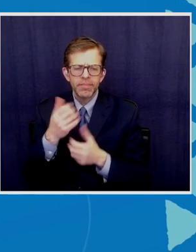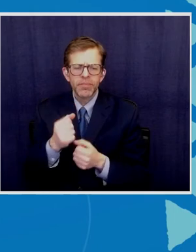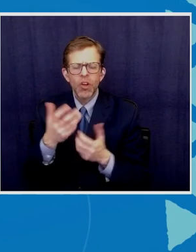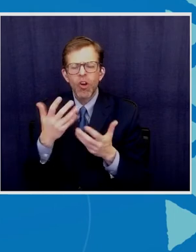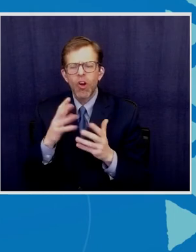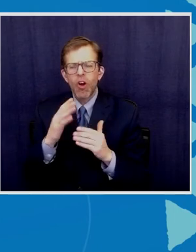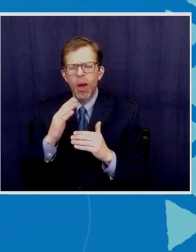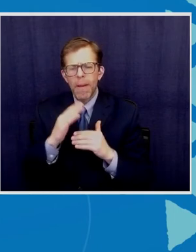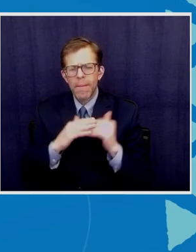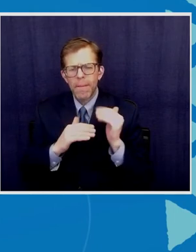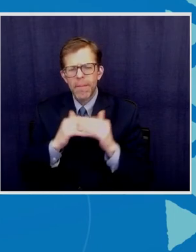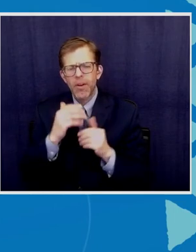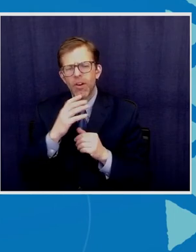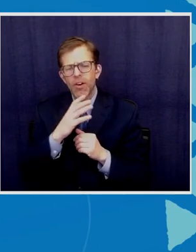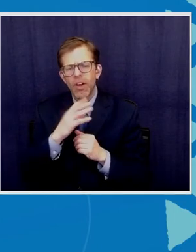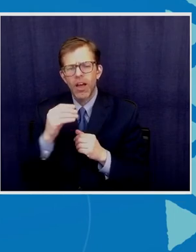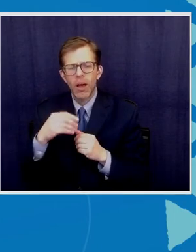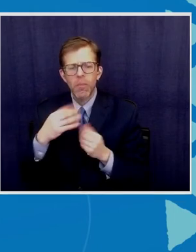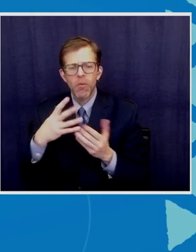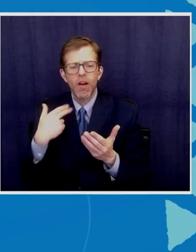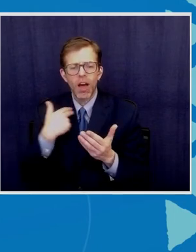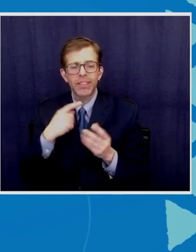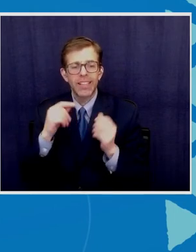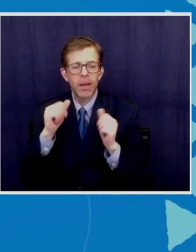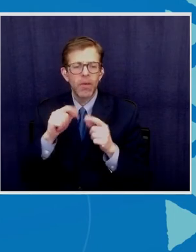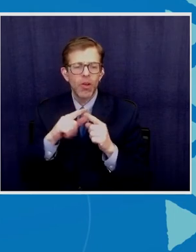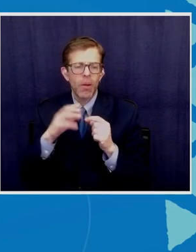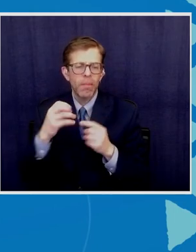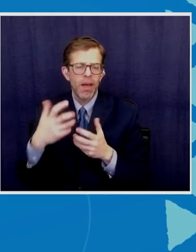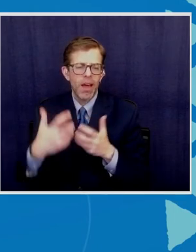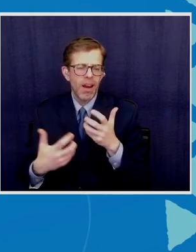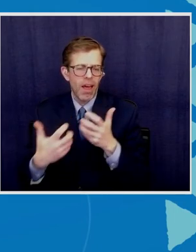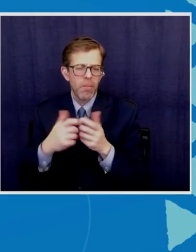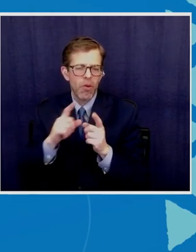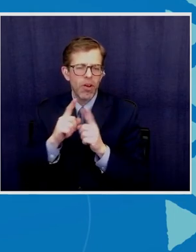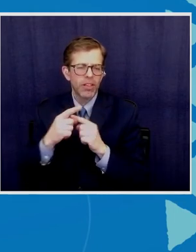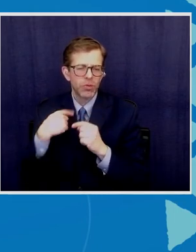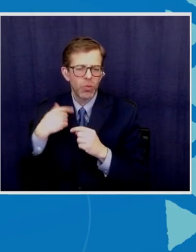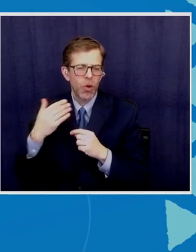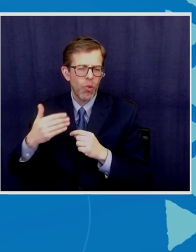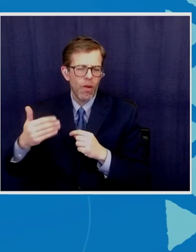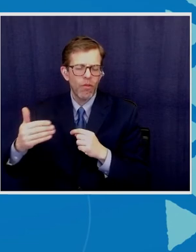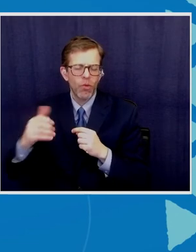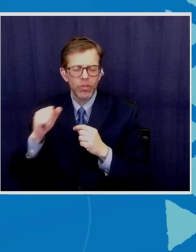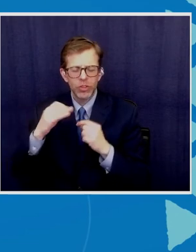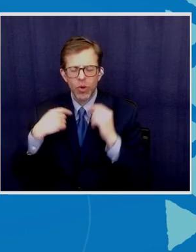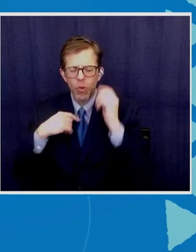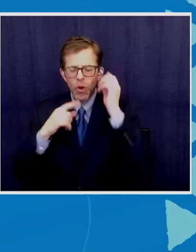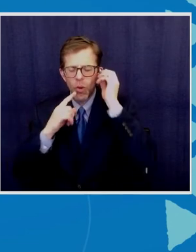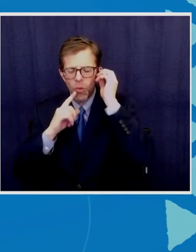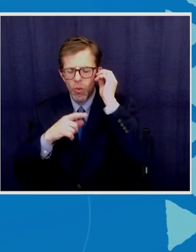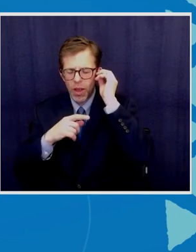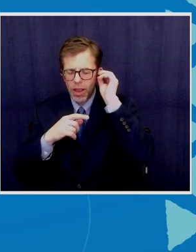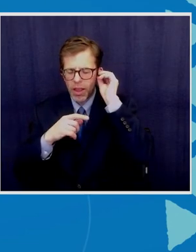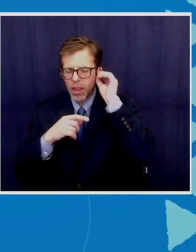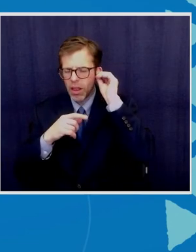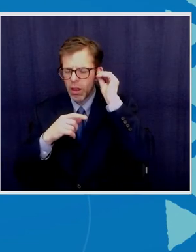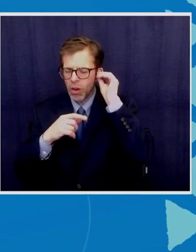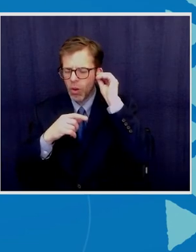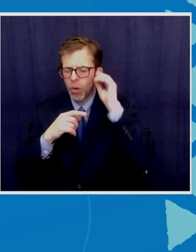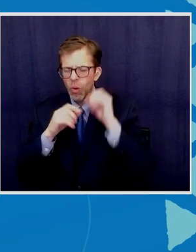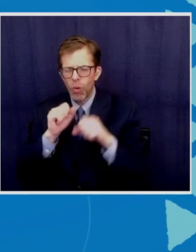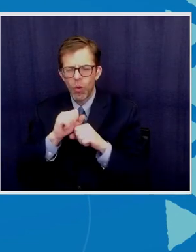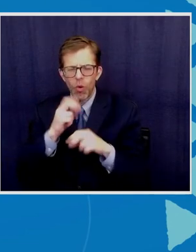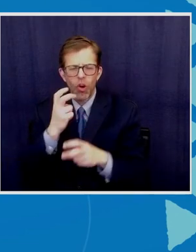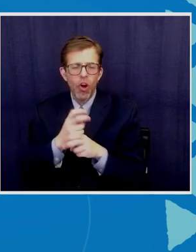and and that provided us the ability to be adaptable as as we went forward so we really really worked hard on that and